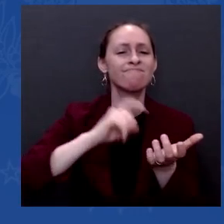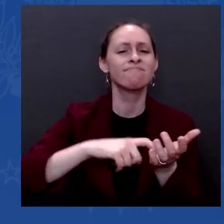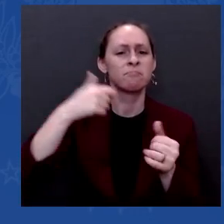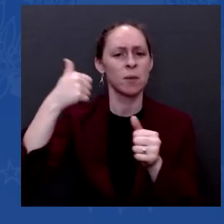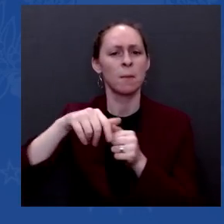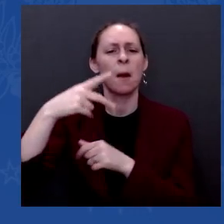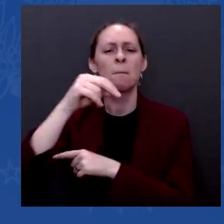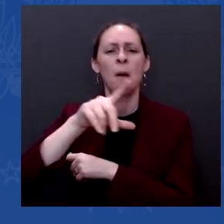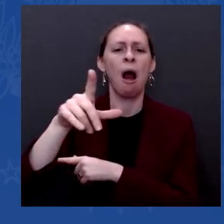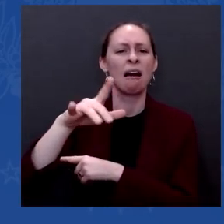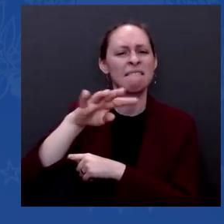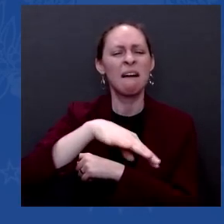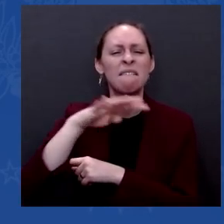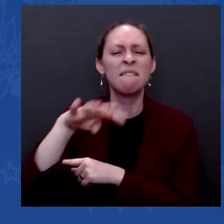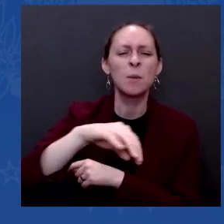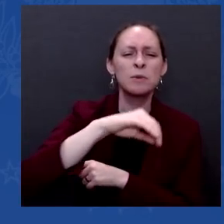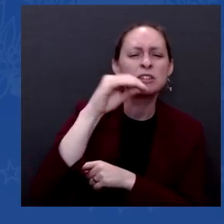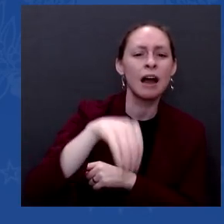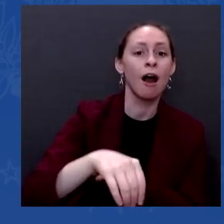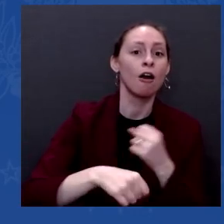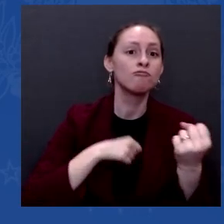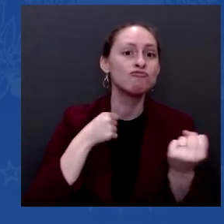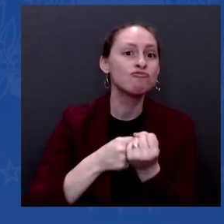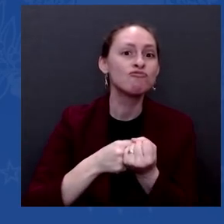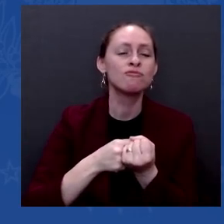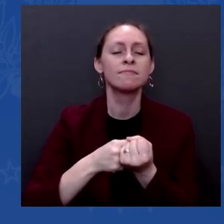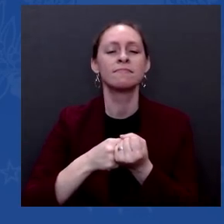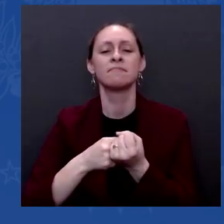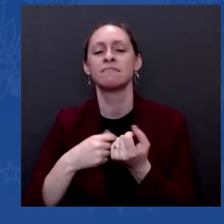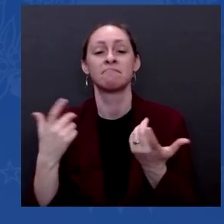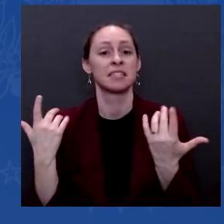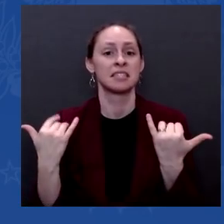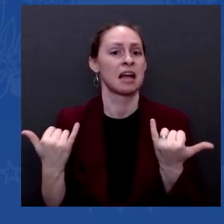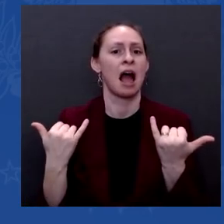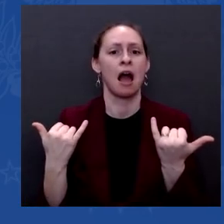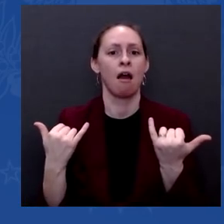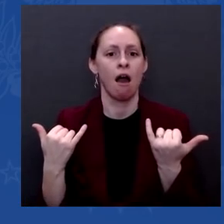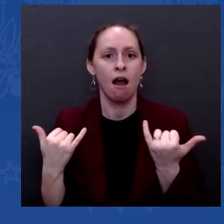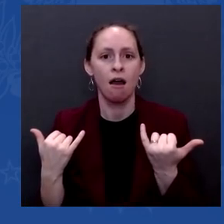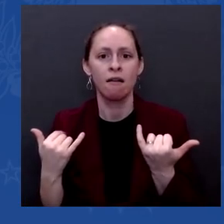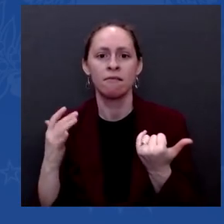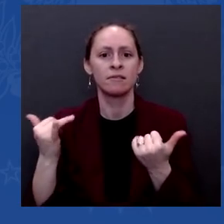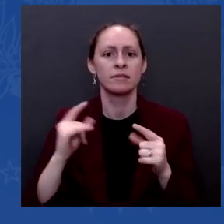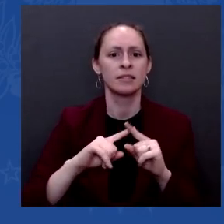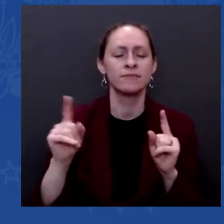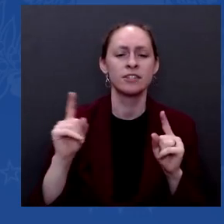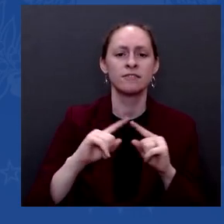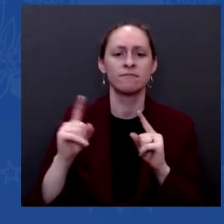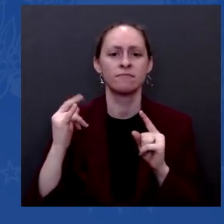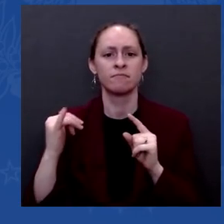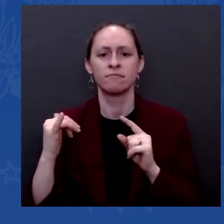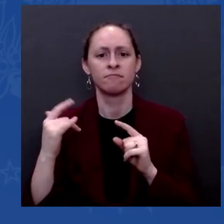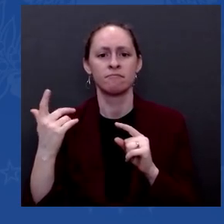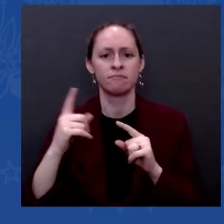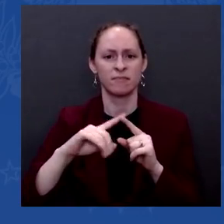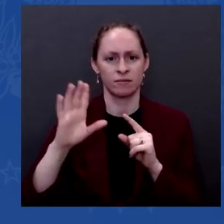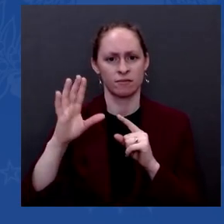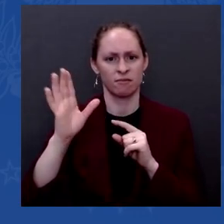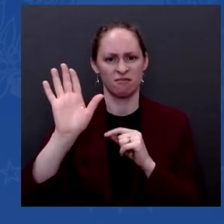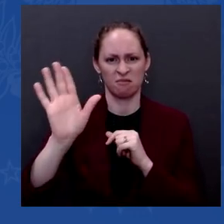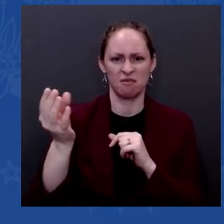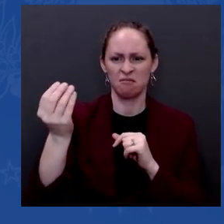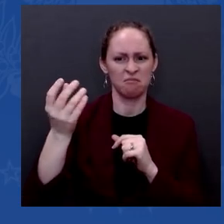now it is, well, Biden's that one poll showed him at 33 percent. The average is 44 44,